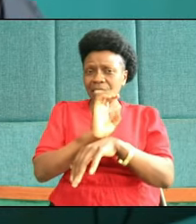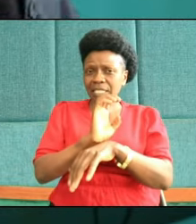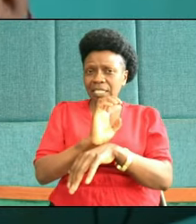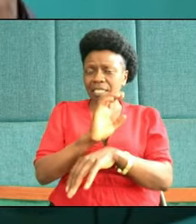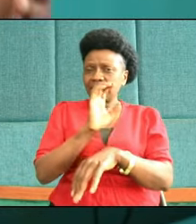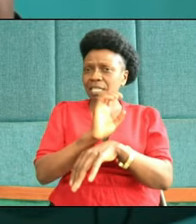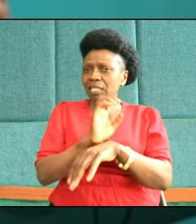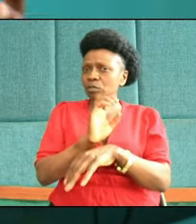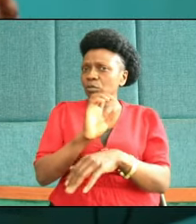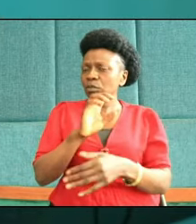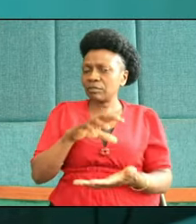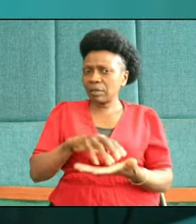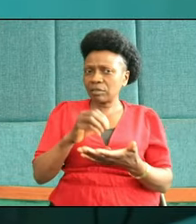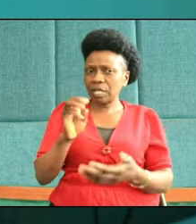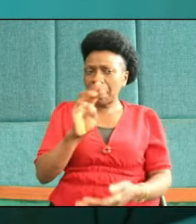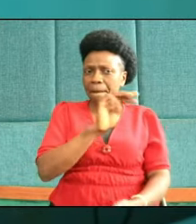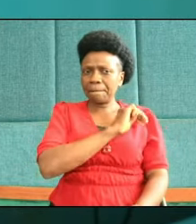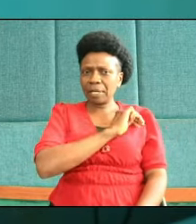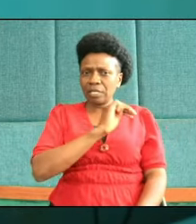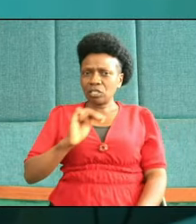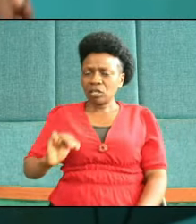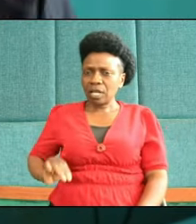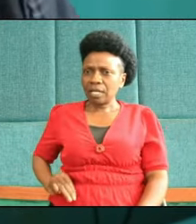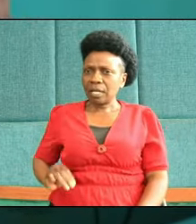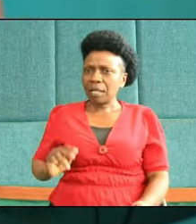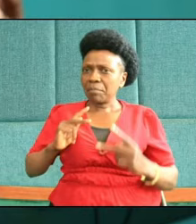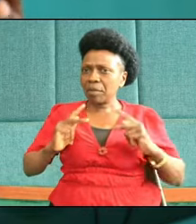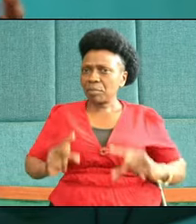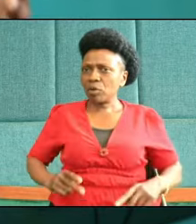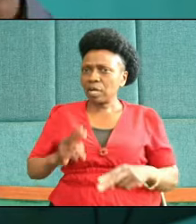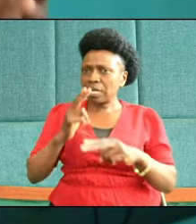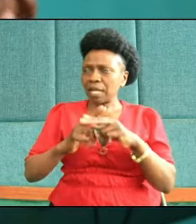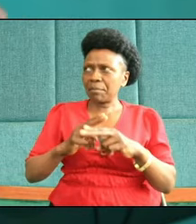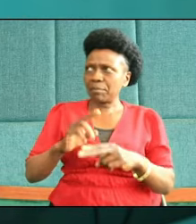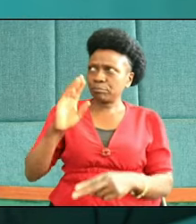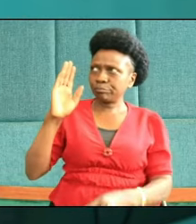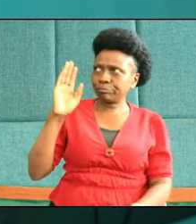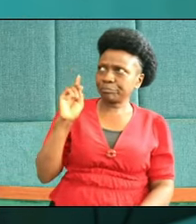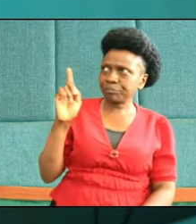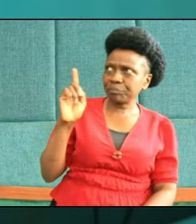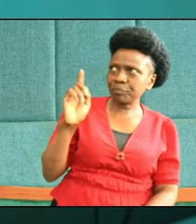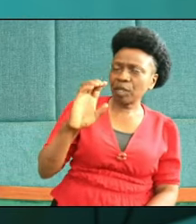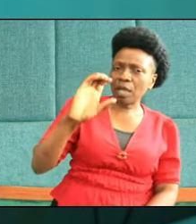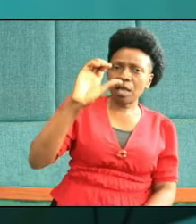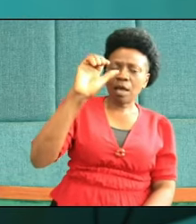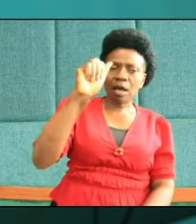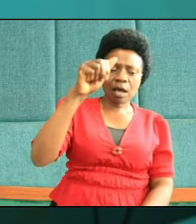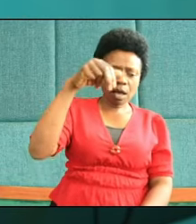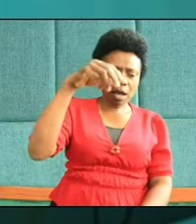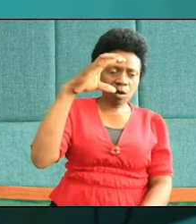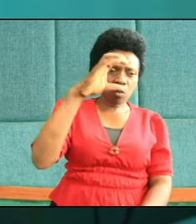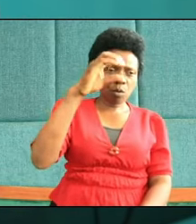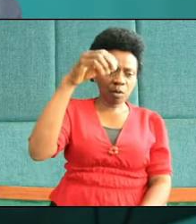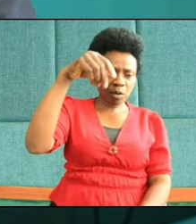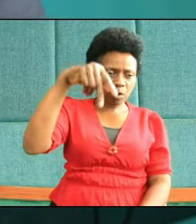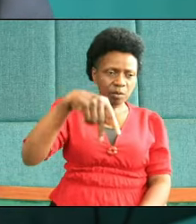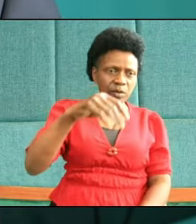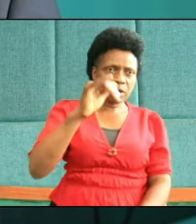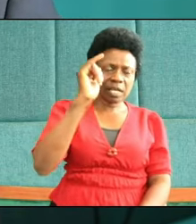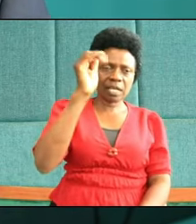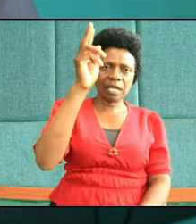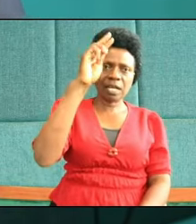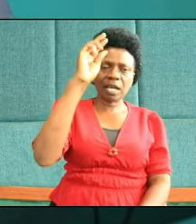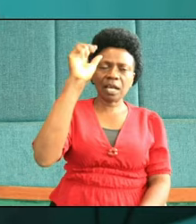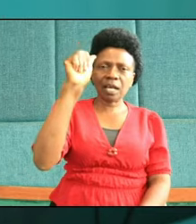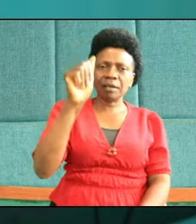by a missionary couple by the name of Aquila and Priscilla around the years 51 and